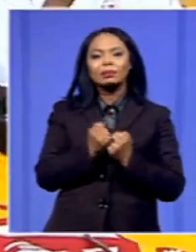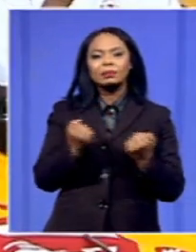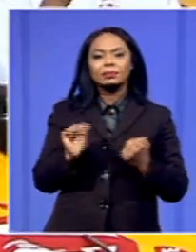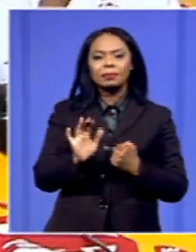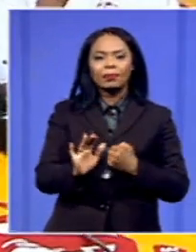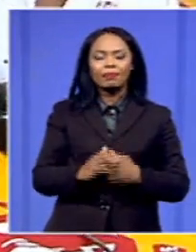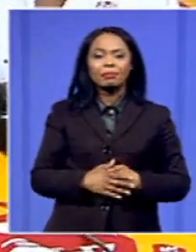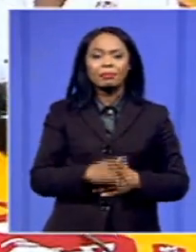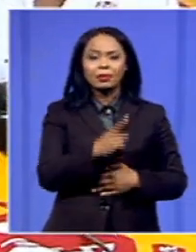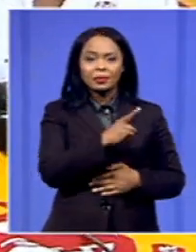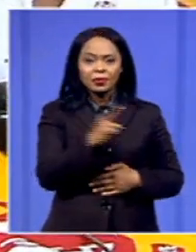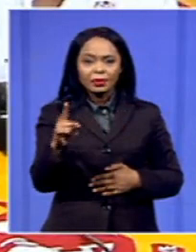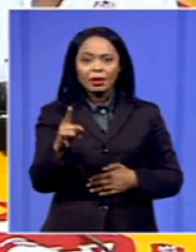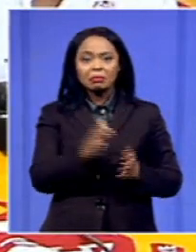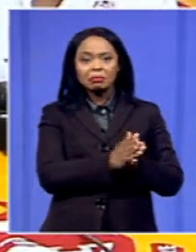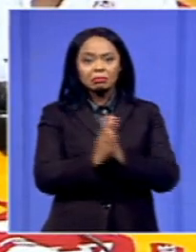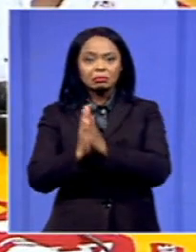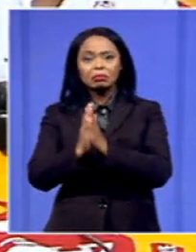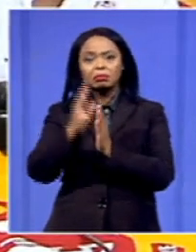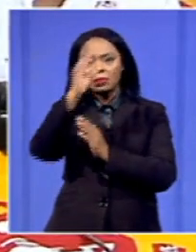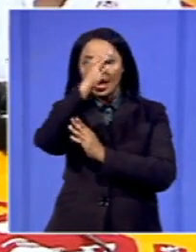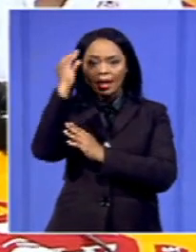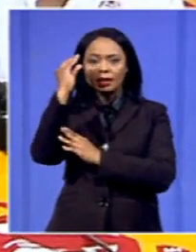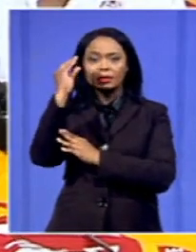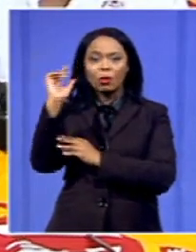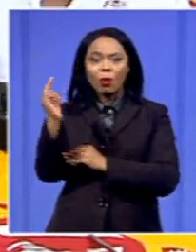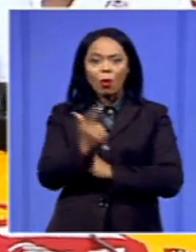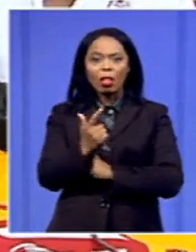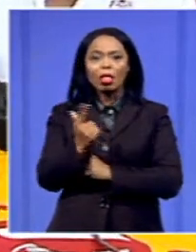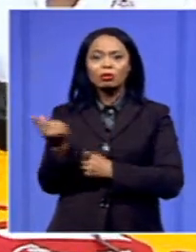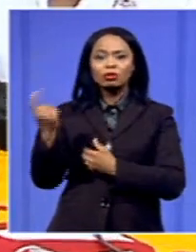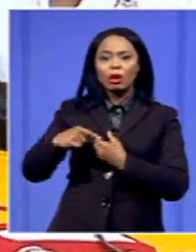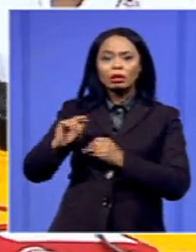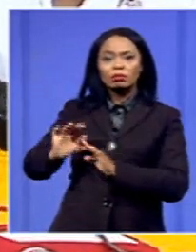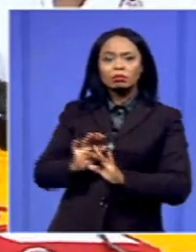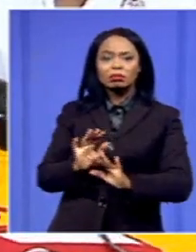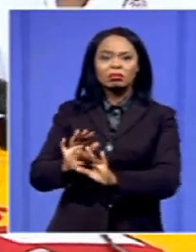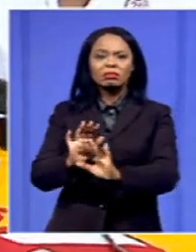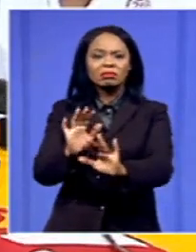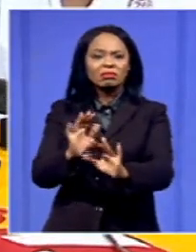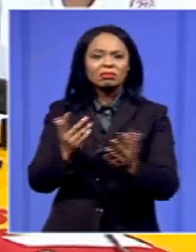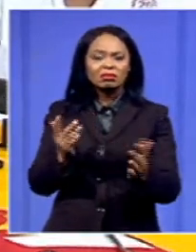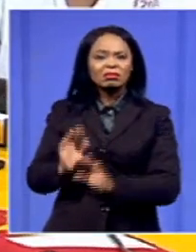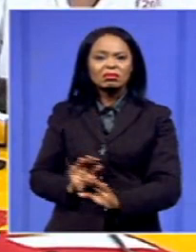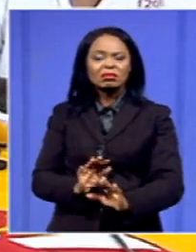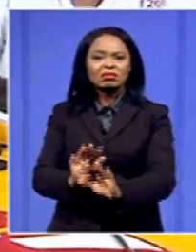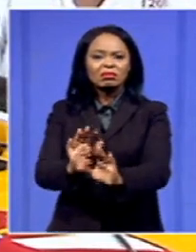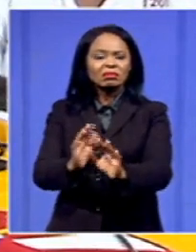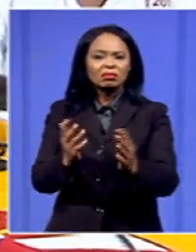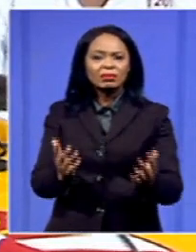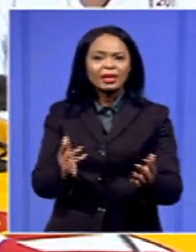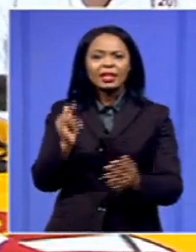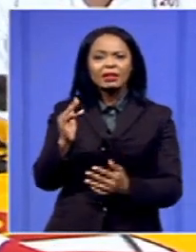regardless of union affiliation, to join your mass action. How will the mass action be rolled out? I know that nurses